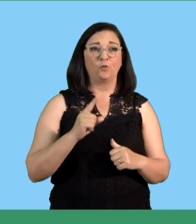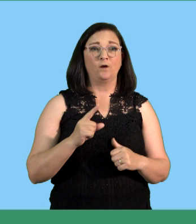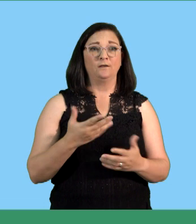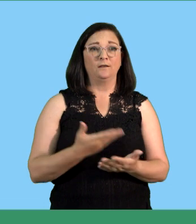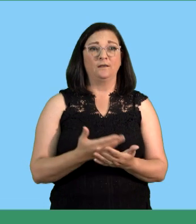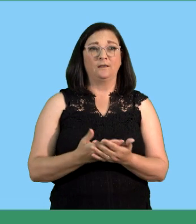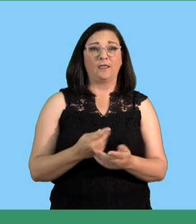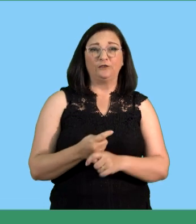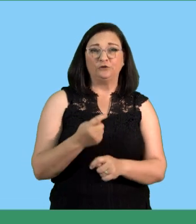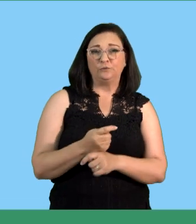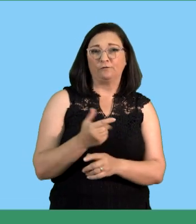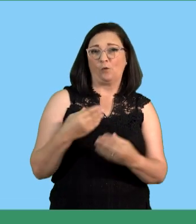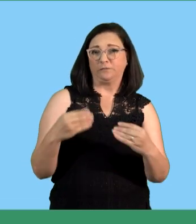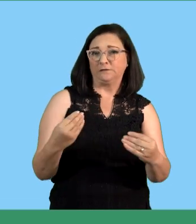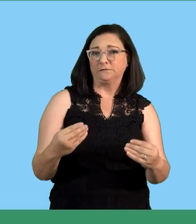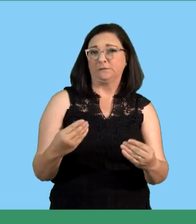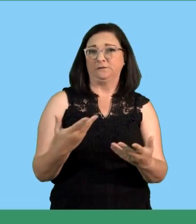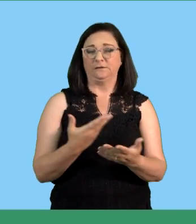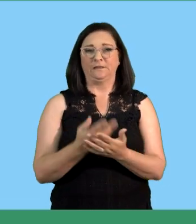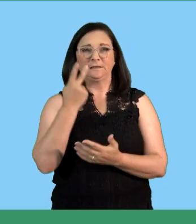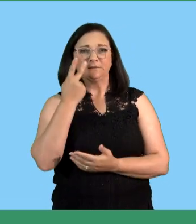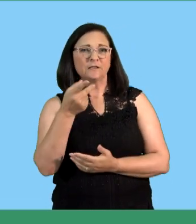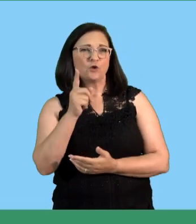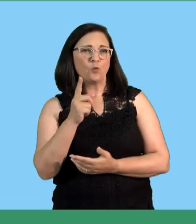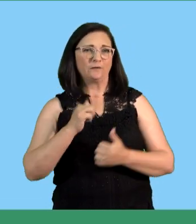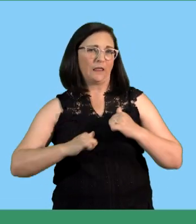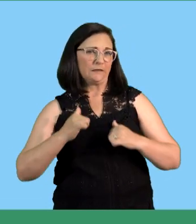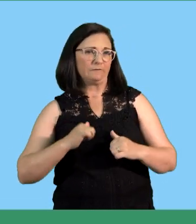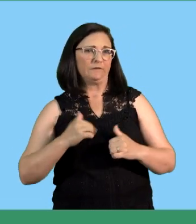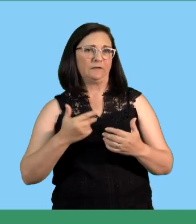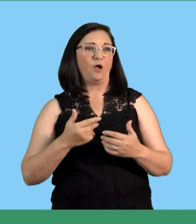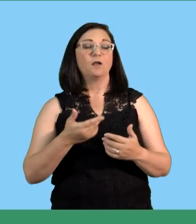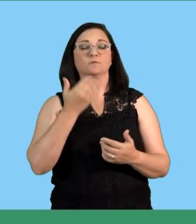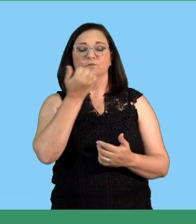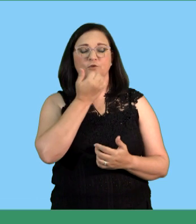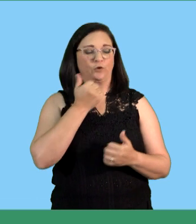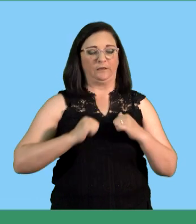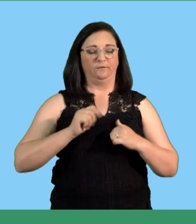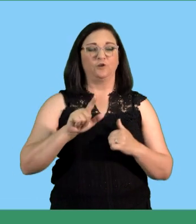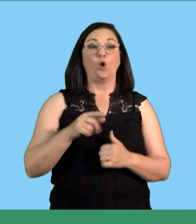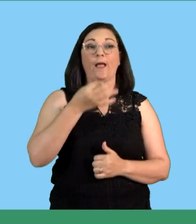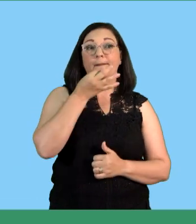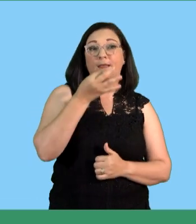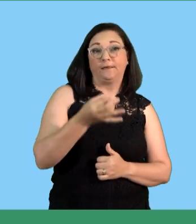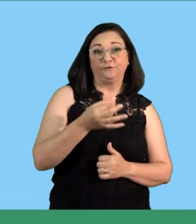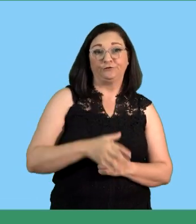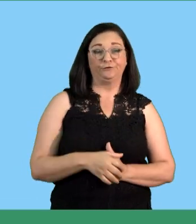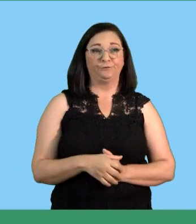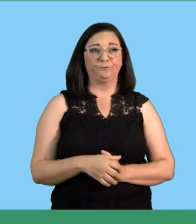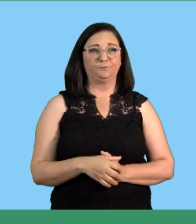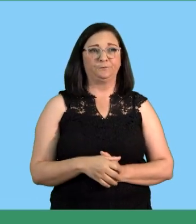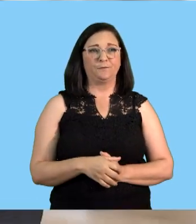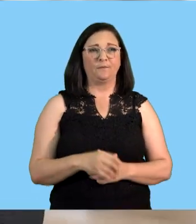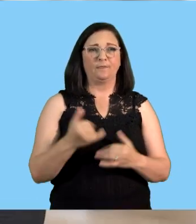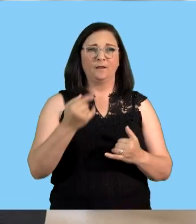recruitment where a business will receive many applications applications application forms rather after advertising a job so